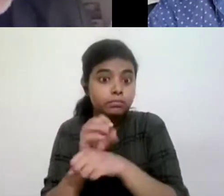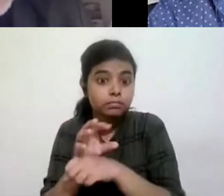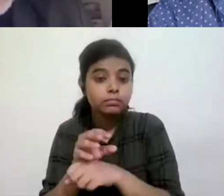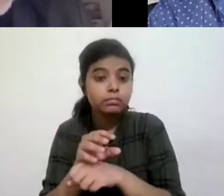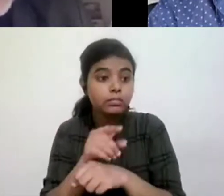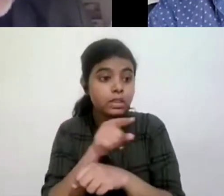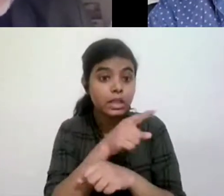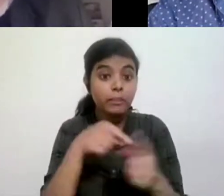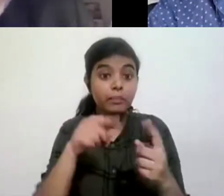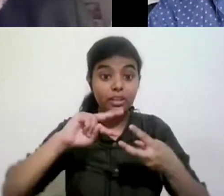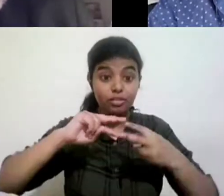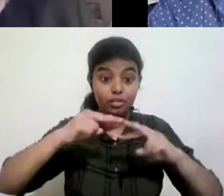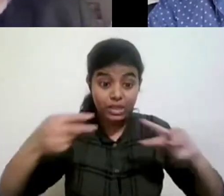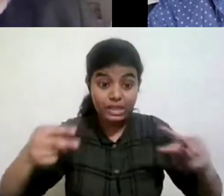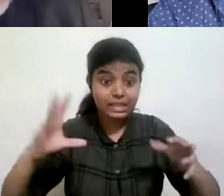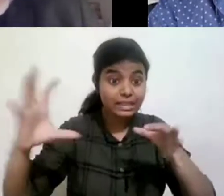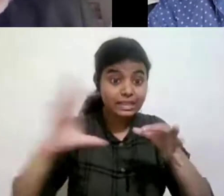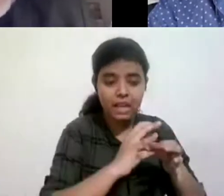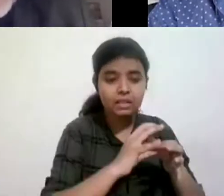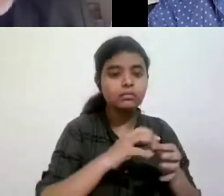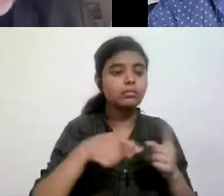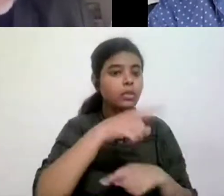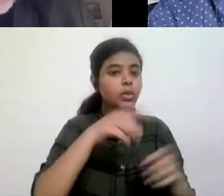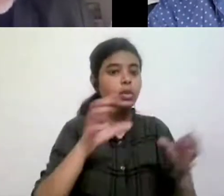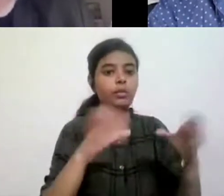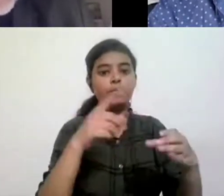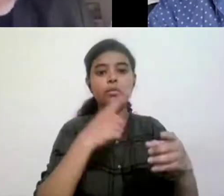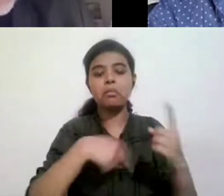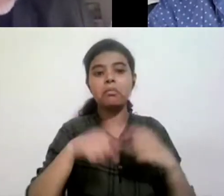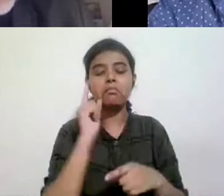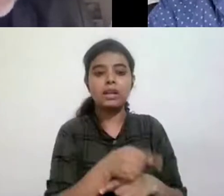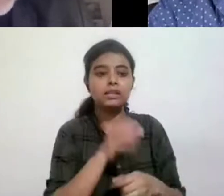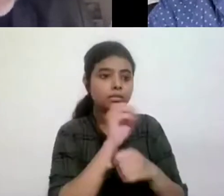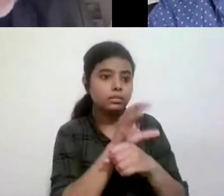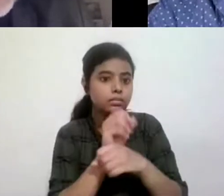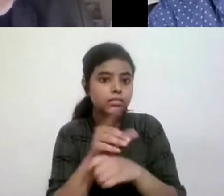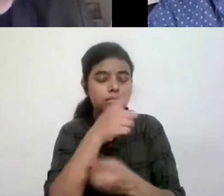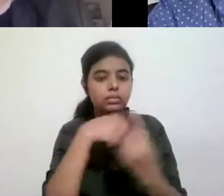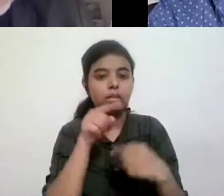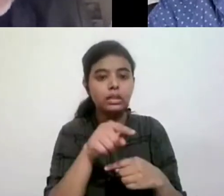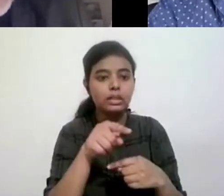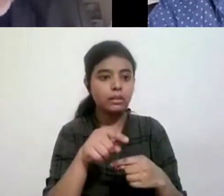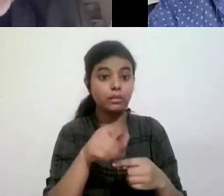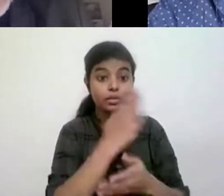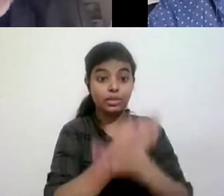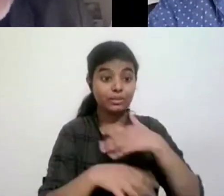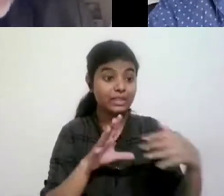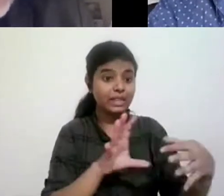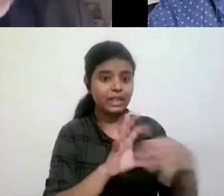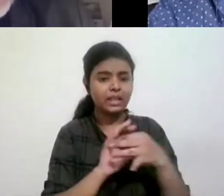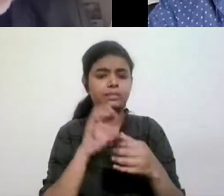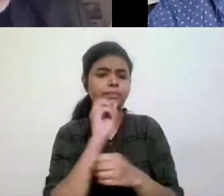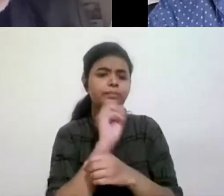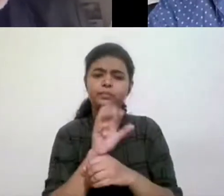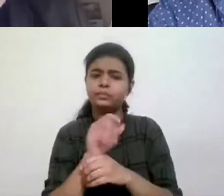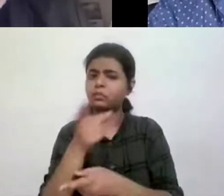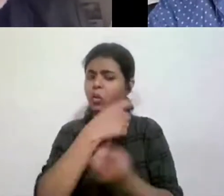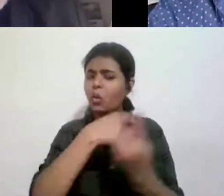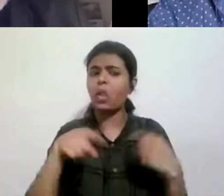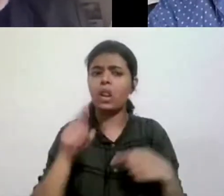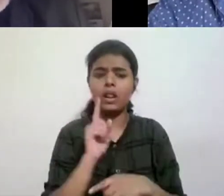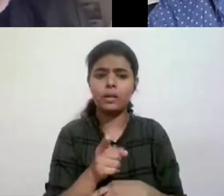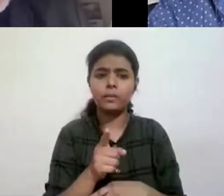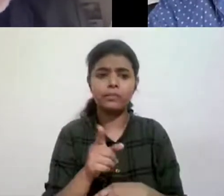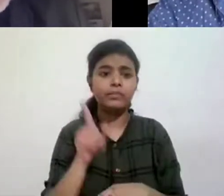not just geneticists from the communities that are involved in those disabilities. So to have a, uh, you know,